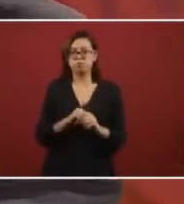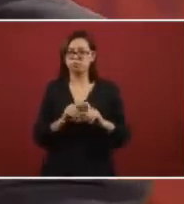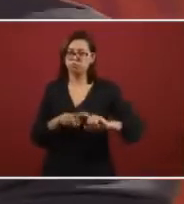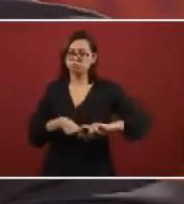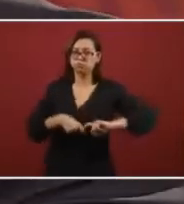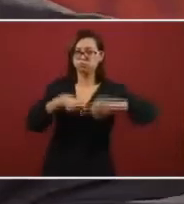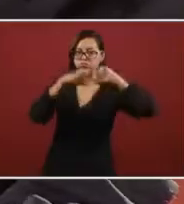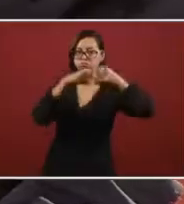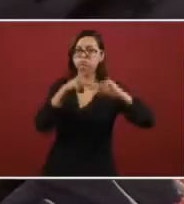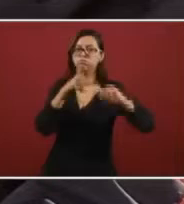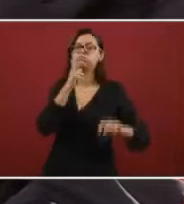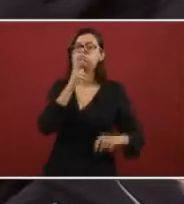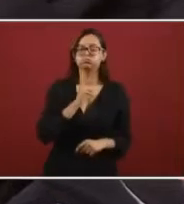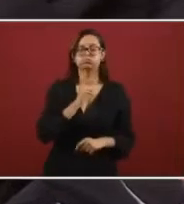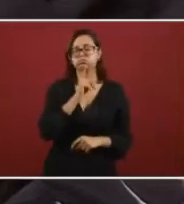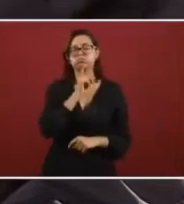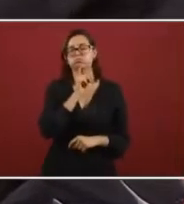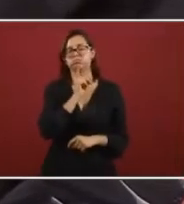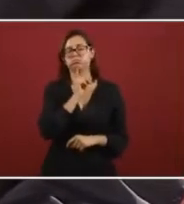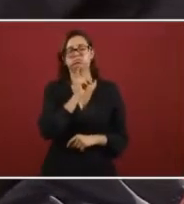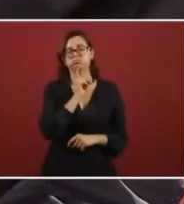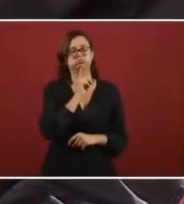only on petroleum.